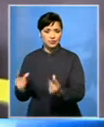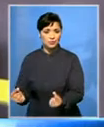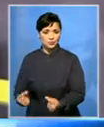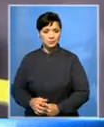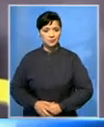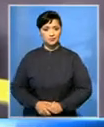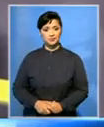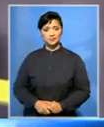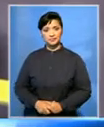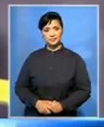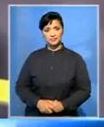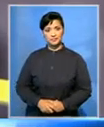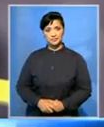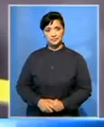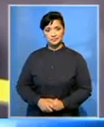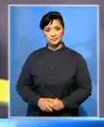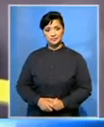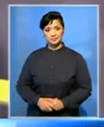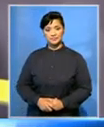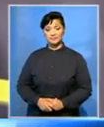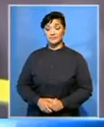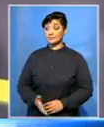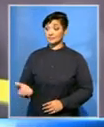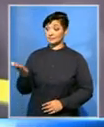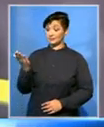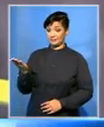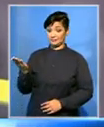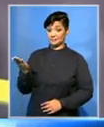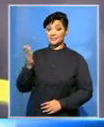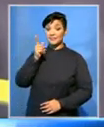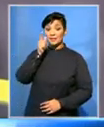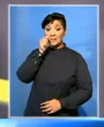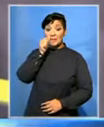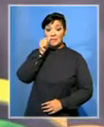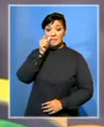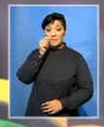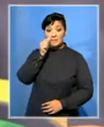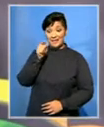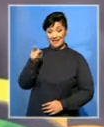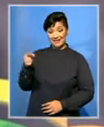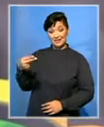he's a special man to the organization.